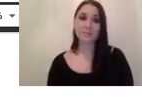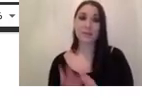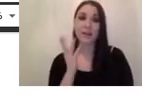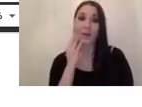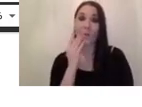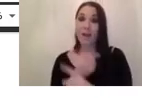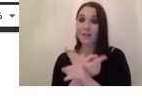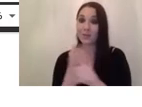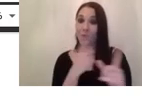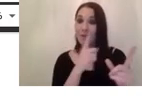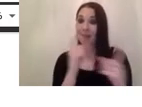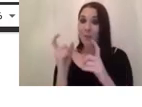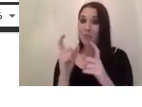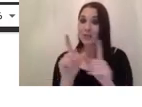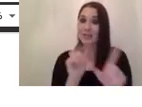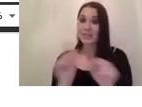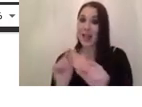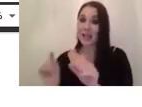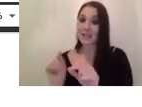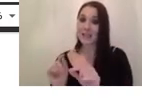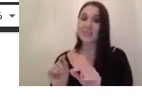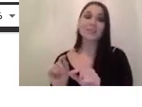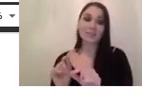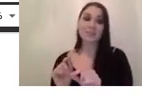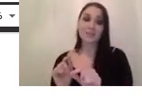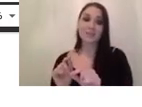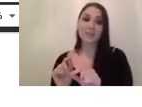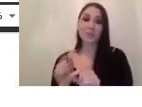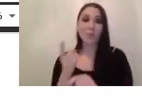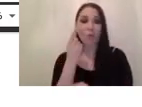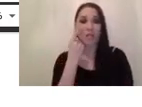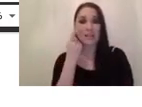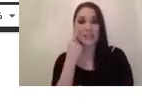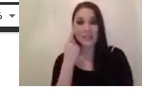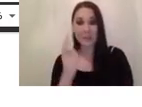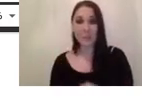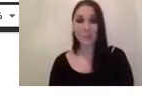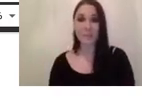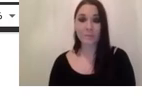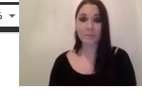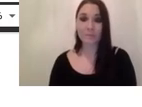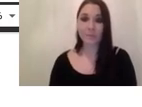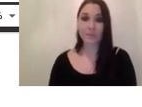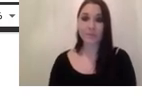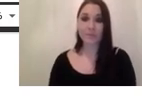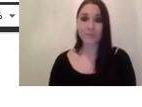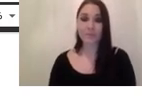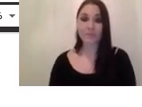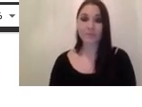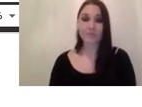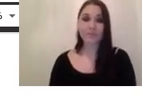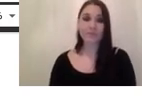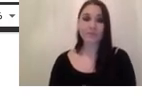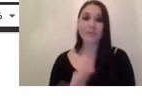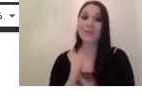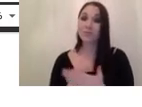can use the sensor size to calculate the focal length which we will see further um really important take your time